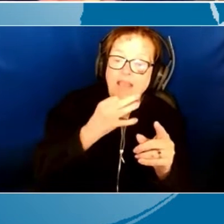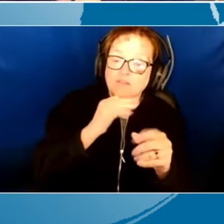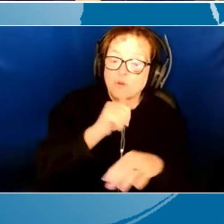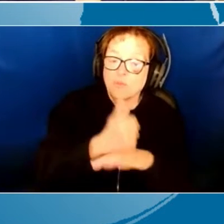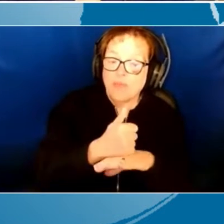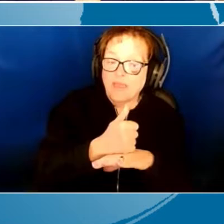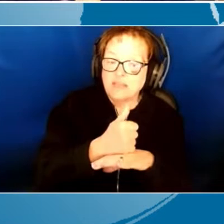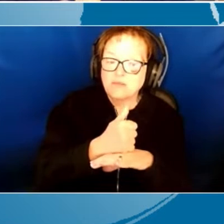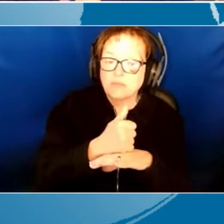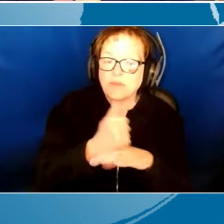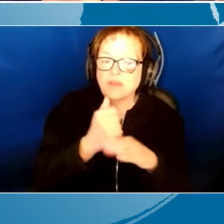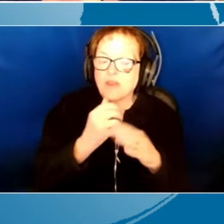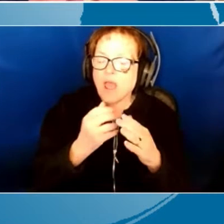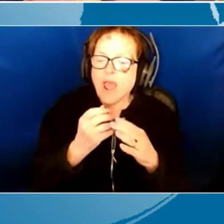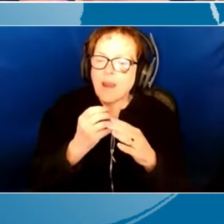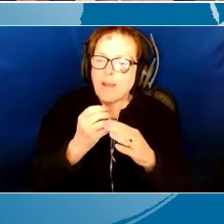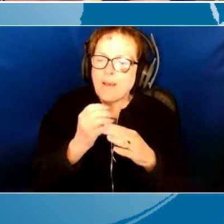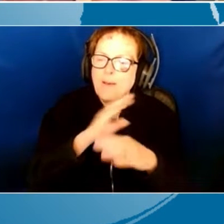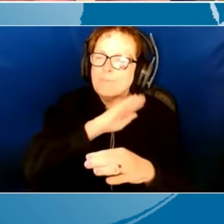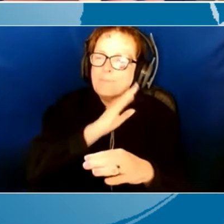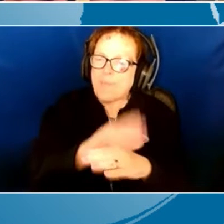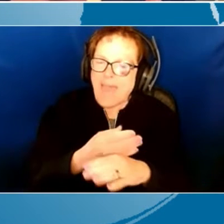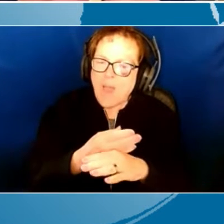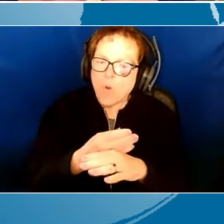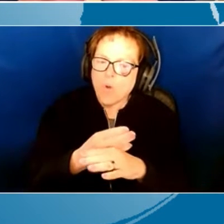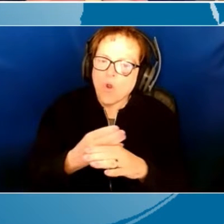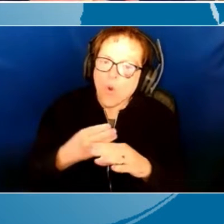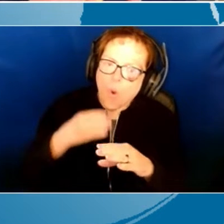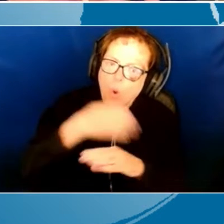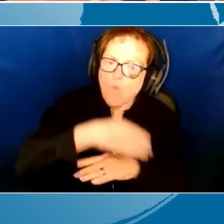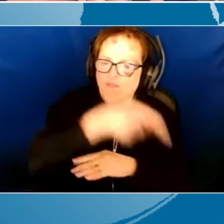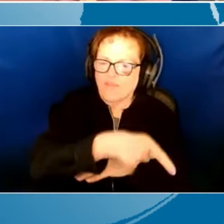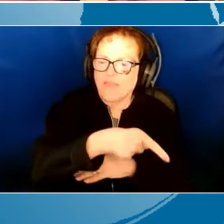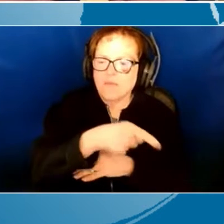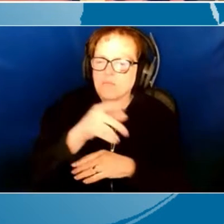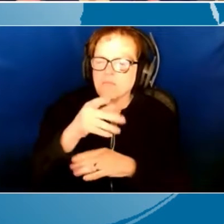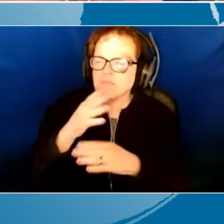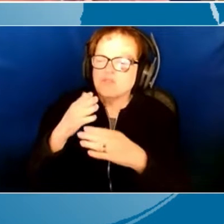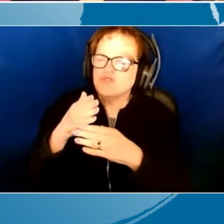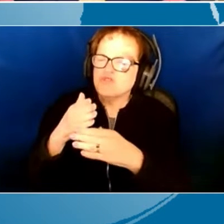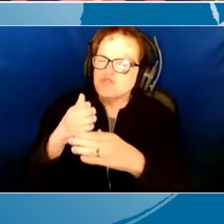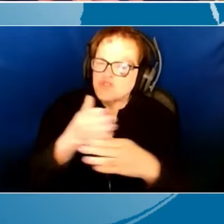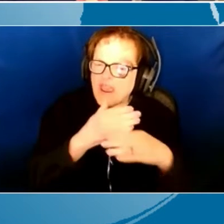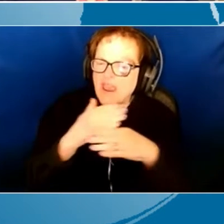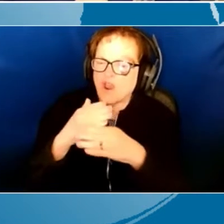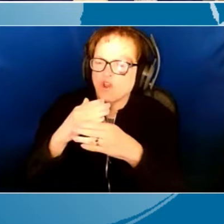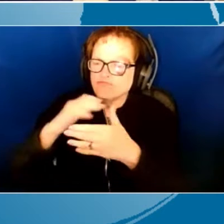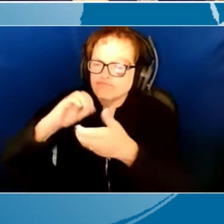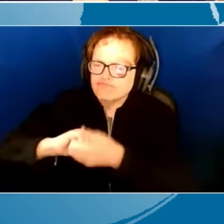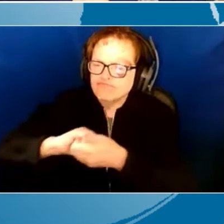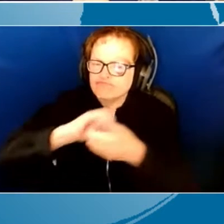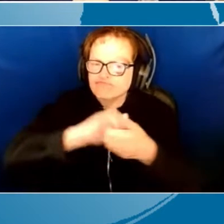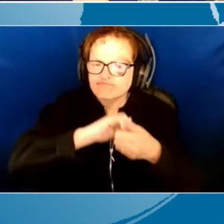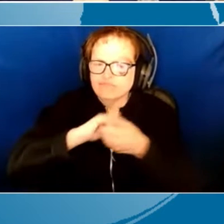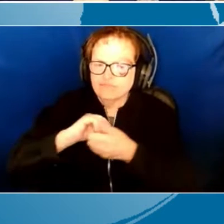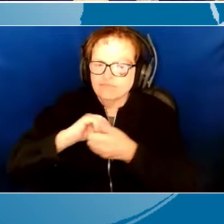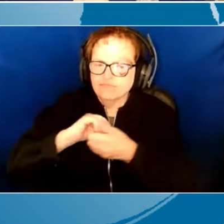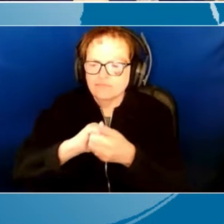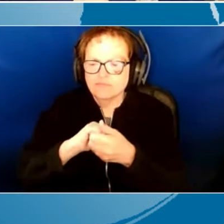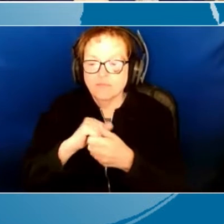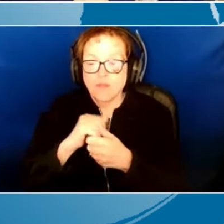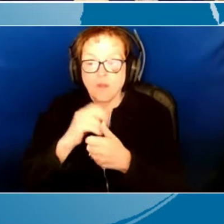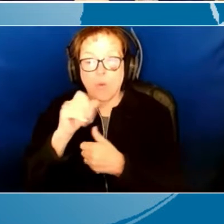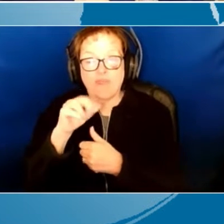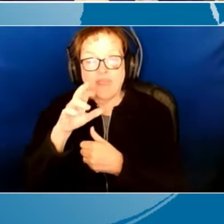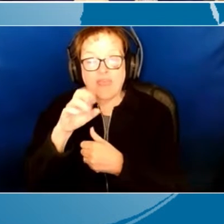power over relationship. It's a shared relationship in which the other party, the caregiver, is coming to the